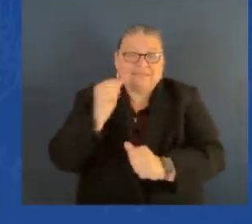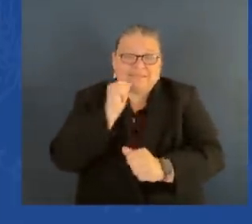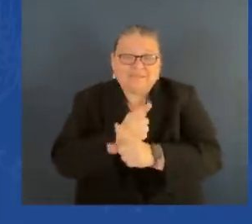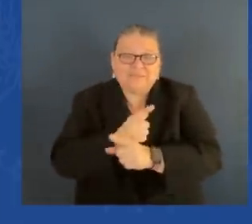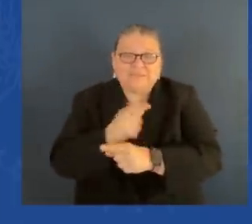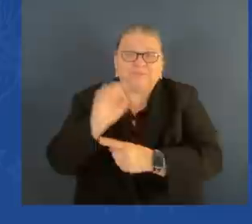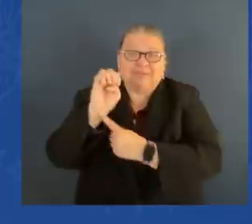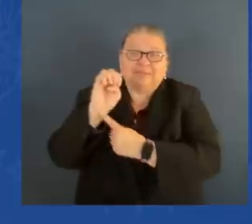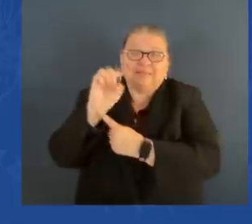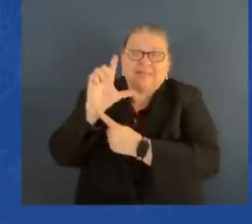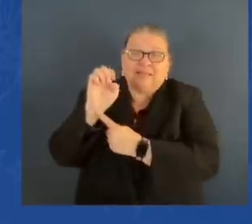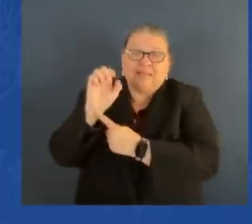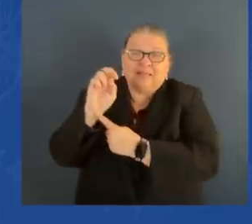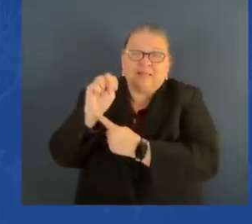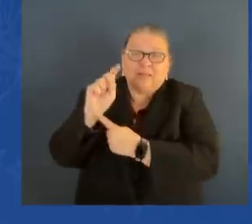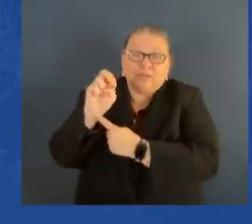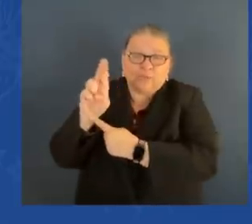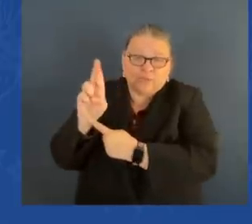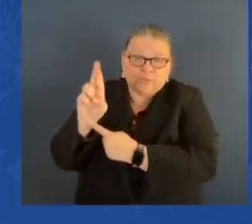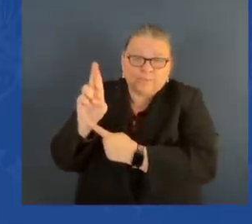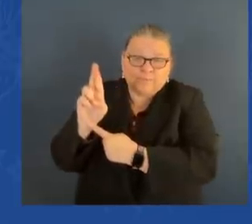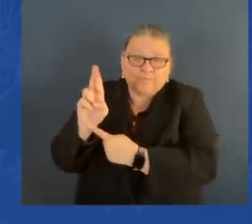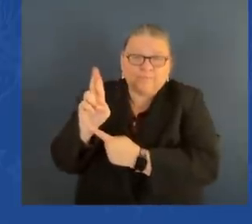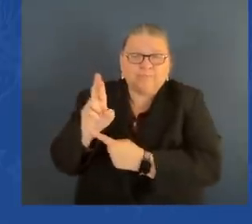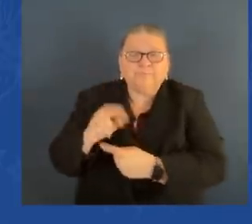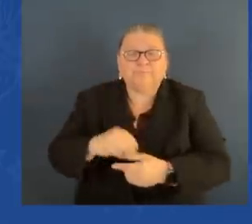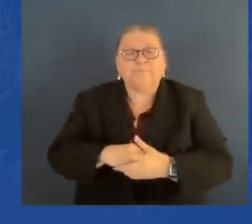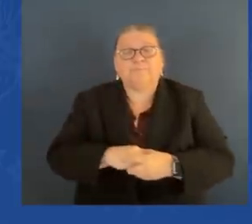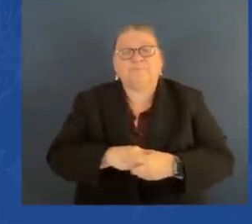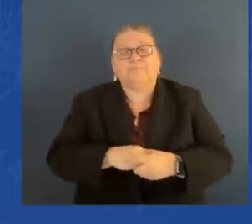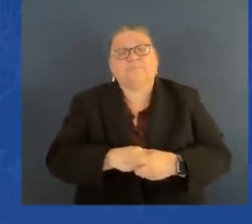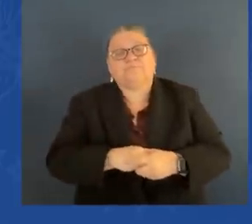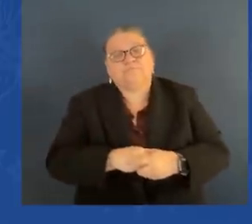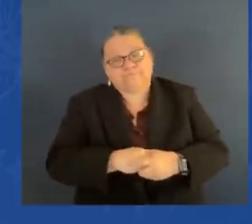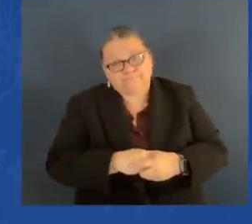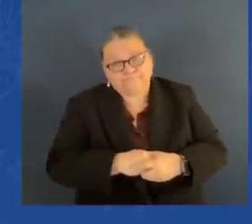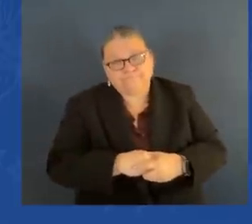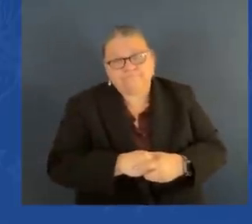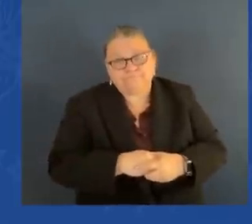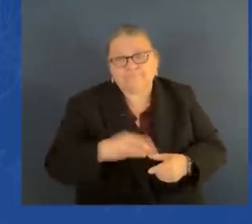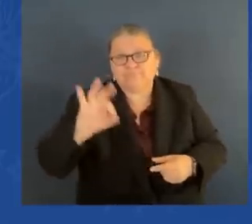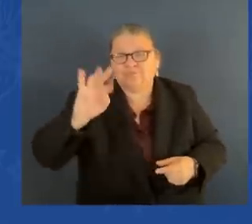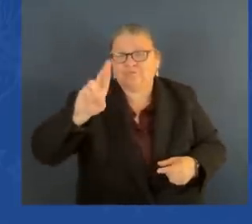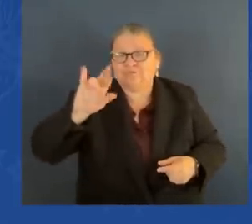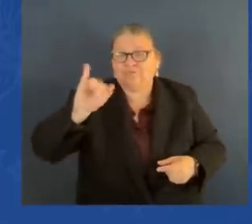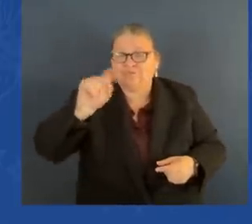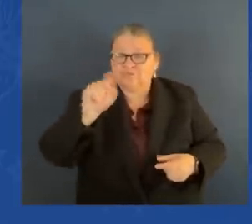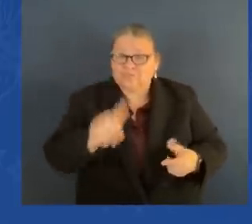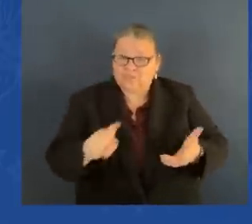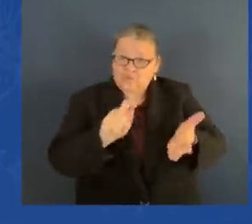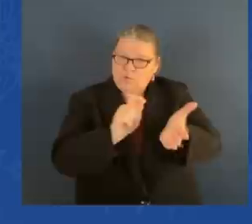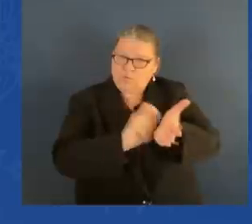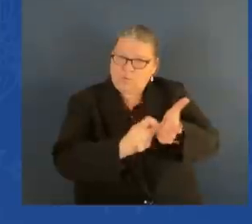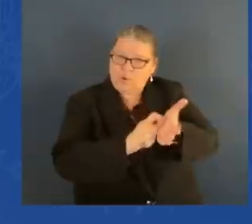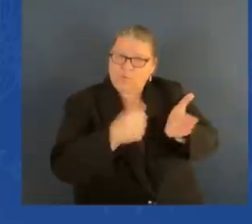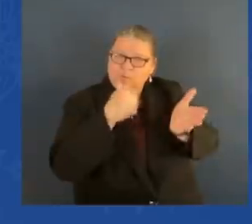In his farewell letter, Fritz wrote that he was eager to rejoin Joan and Eleanor,